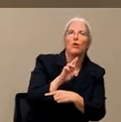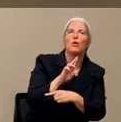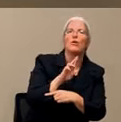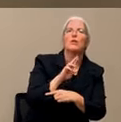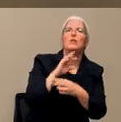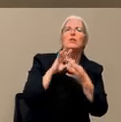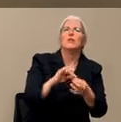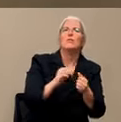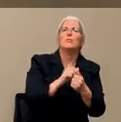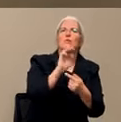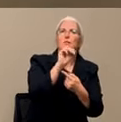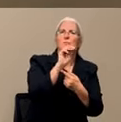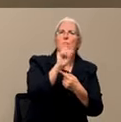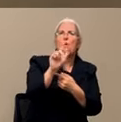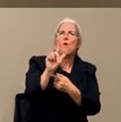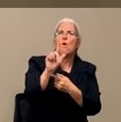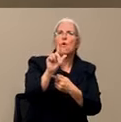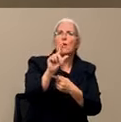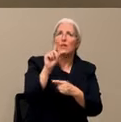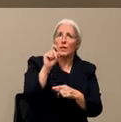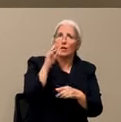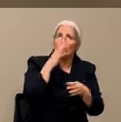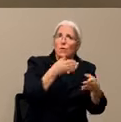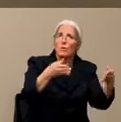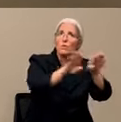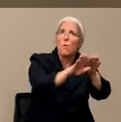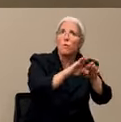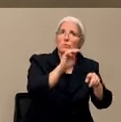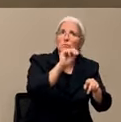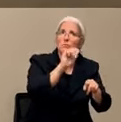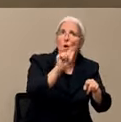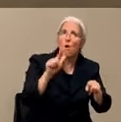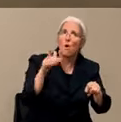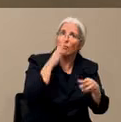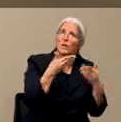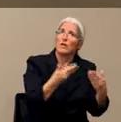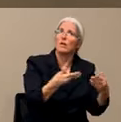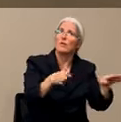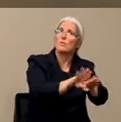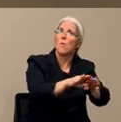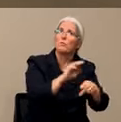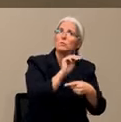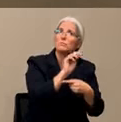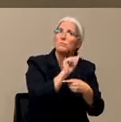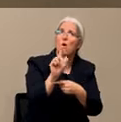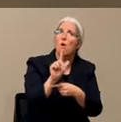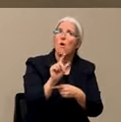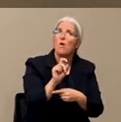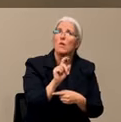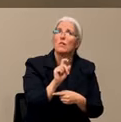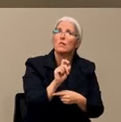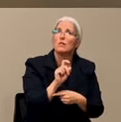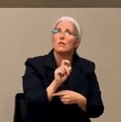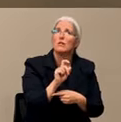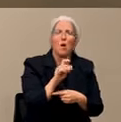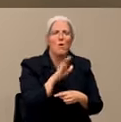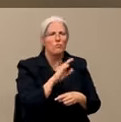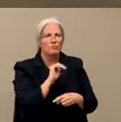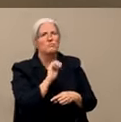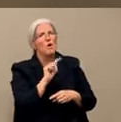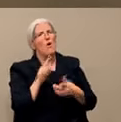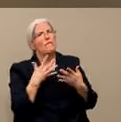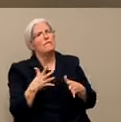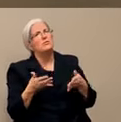Is the mall going to be closing or are you going to close the mall? The mall has closed. They took it upon